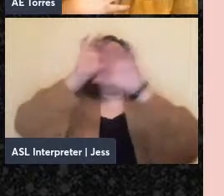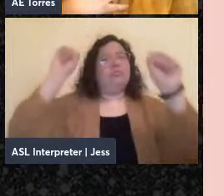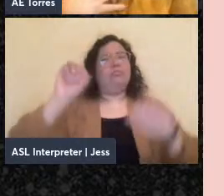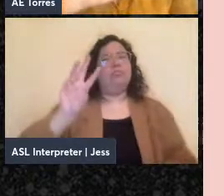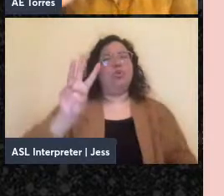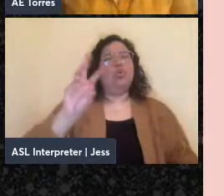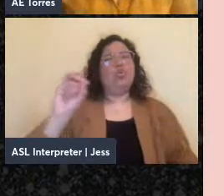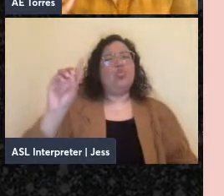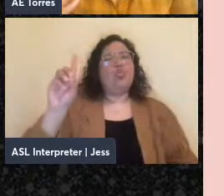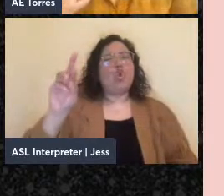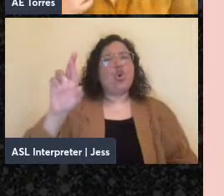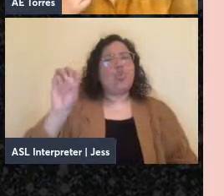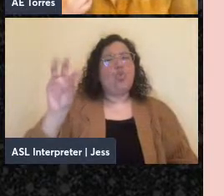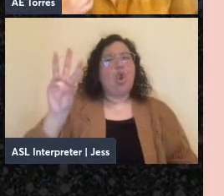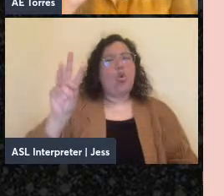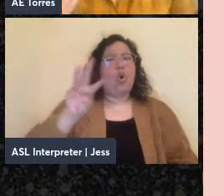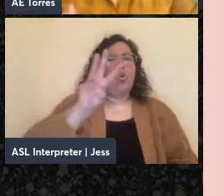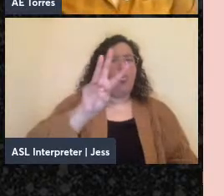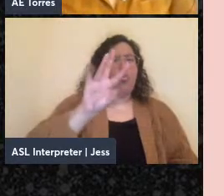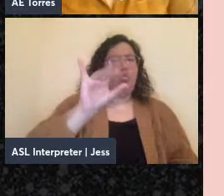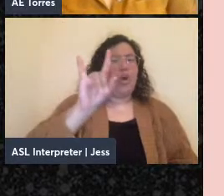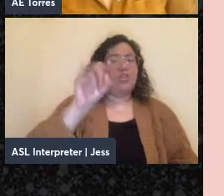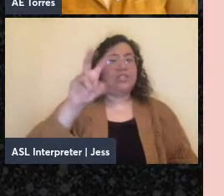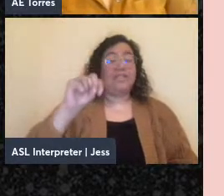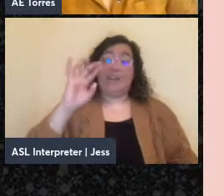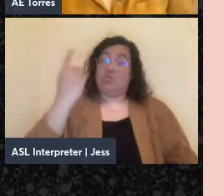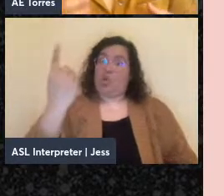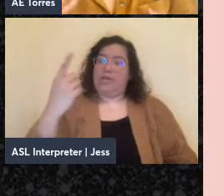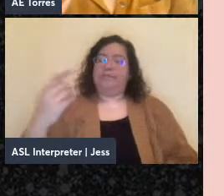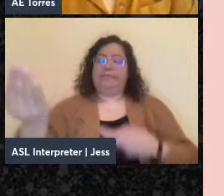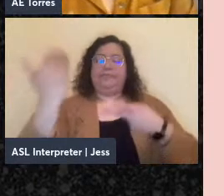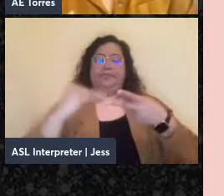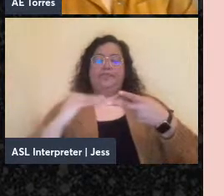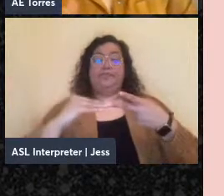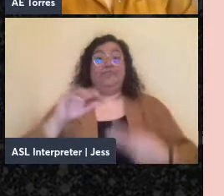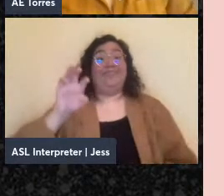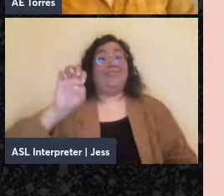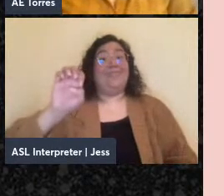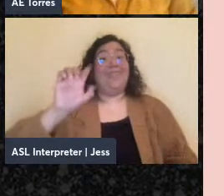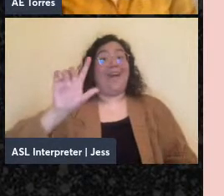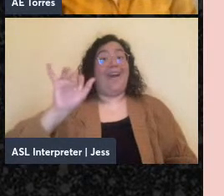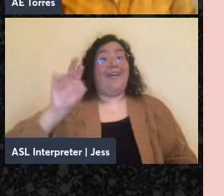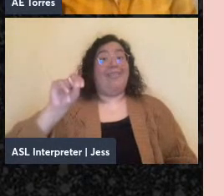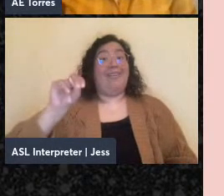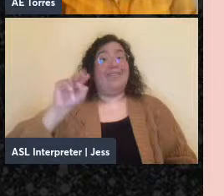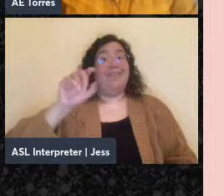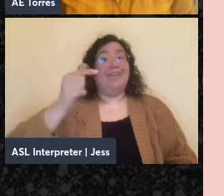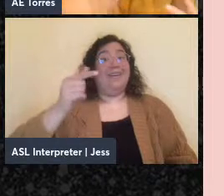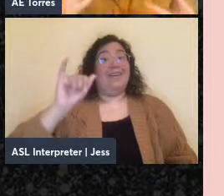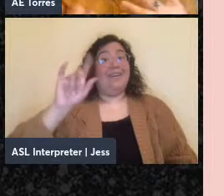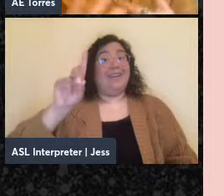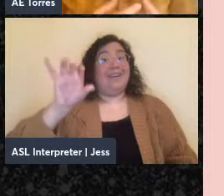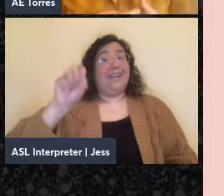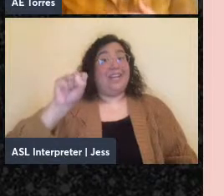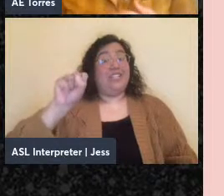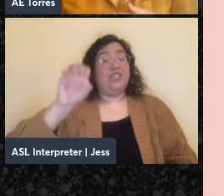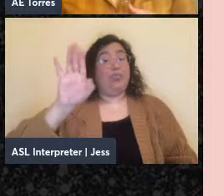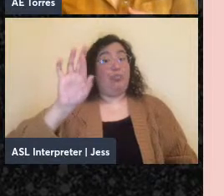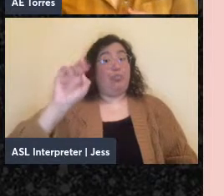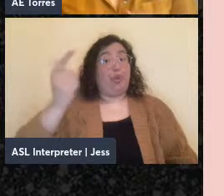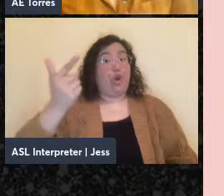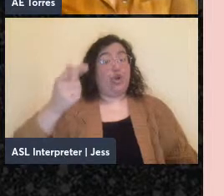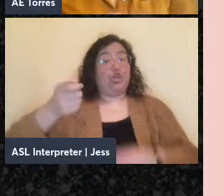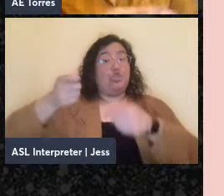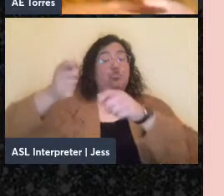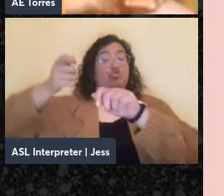speech case. Another one was Allen Ginsberg's trial for the poem Howell, as well as the publication of James